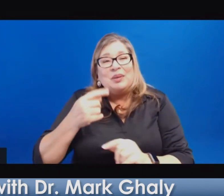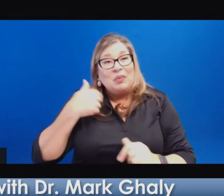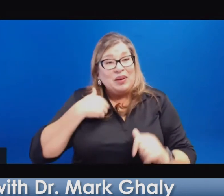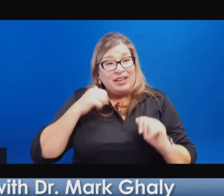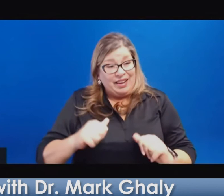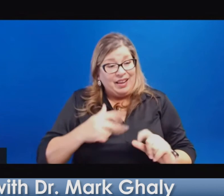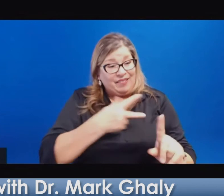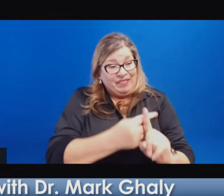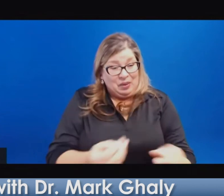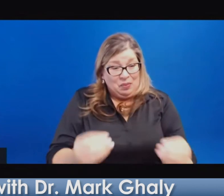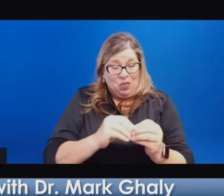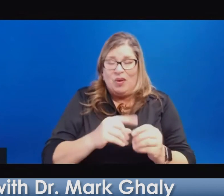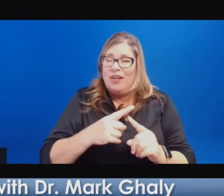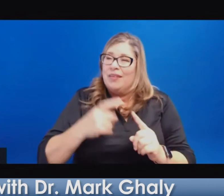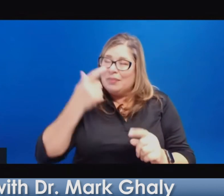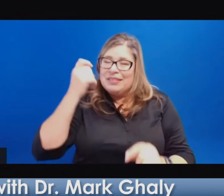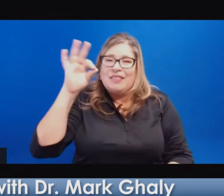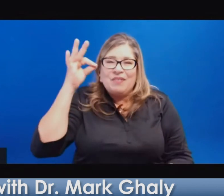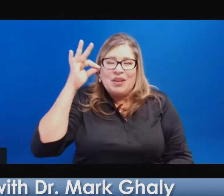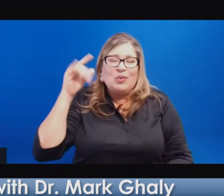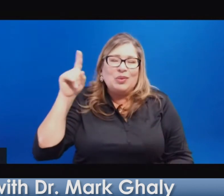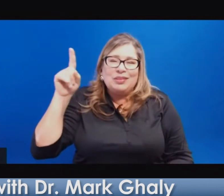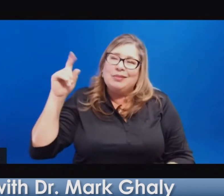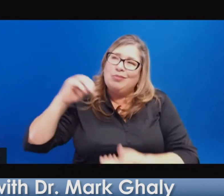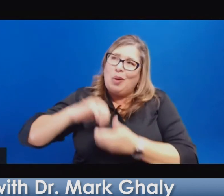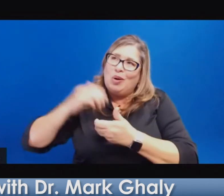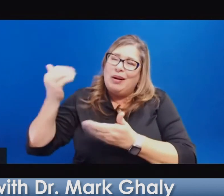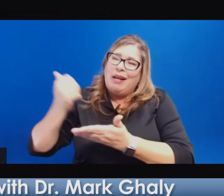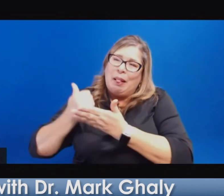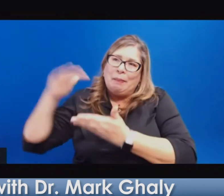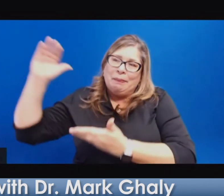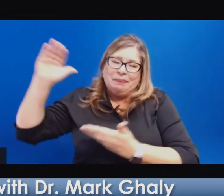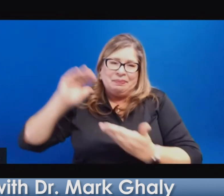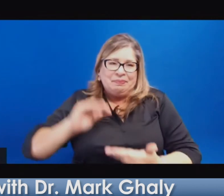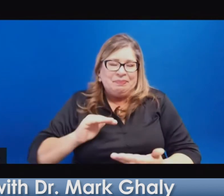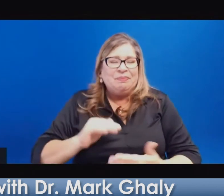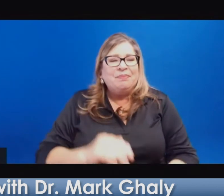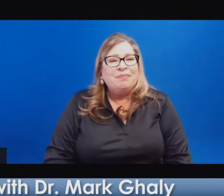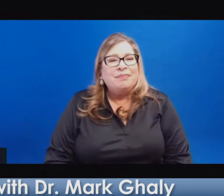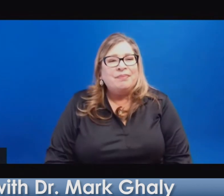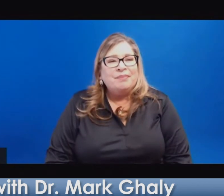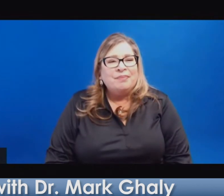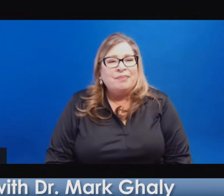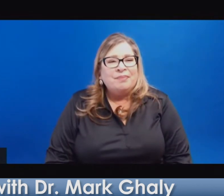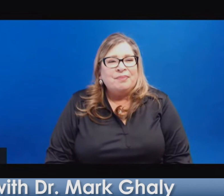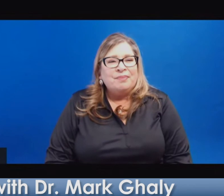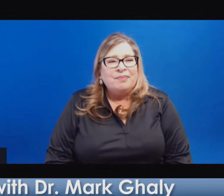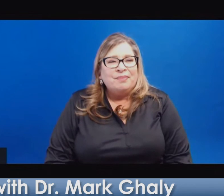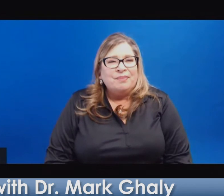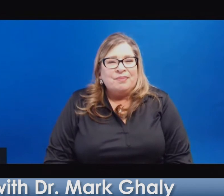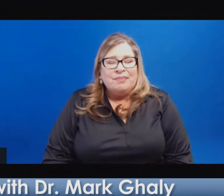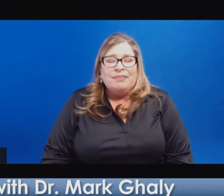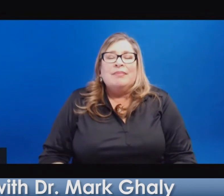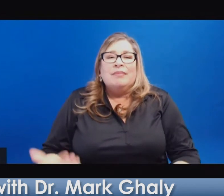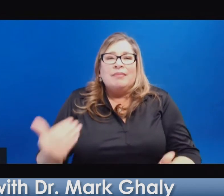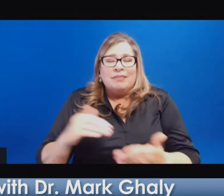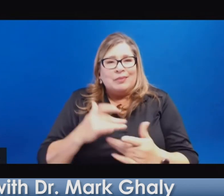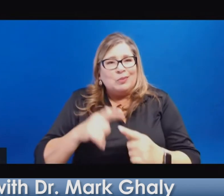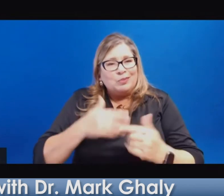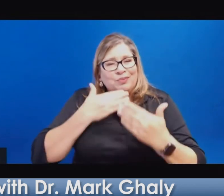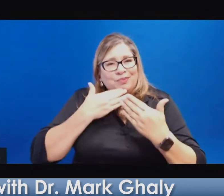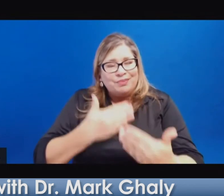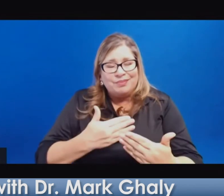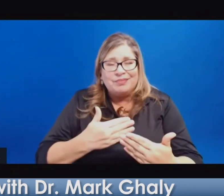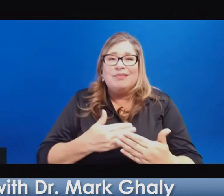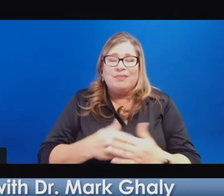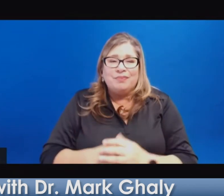partners will increase. So with that, I'll just, uh, thank you again, uh, commemorating really a year of